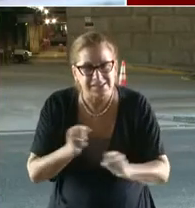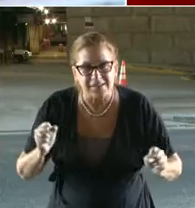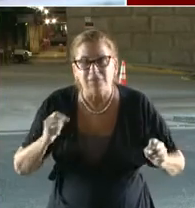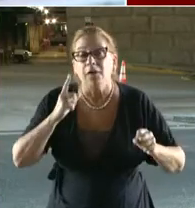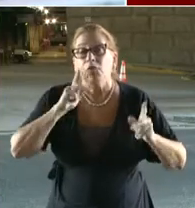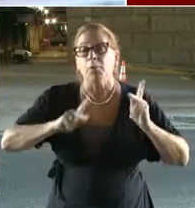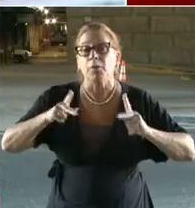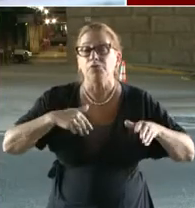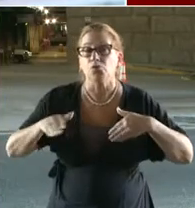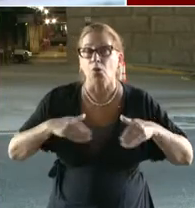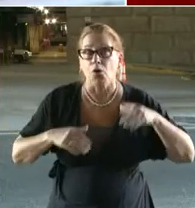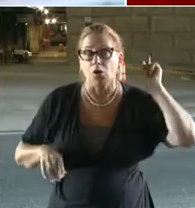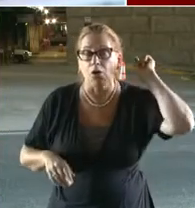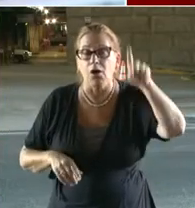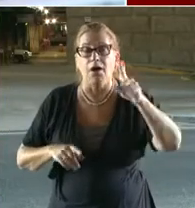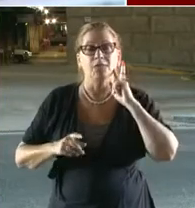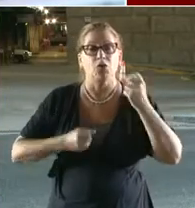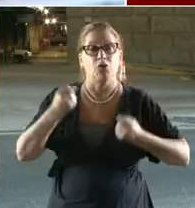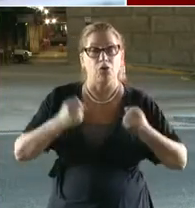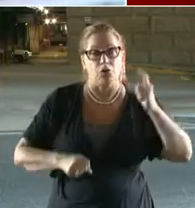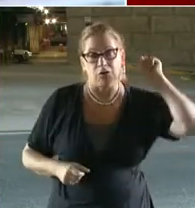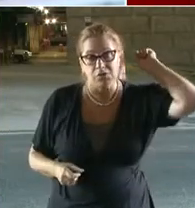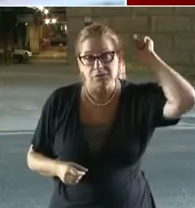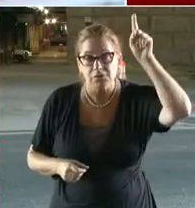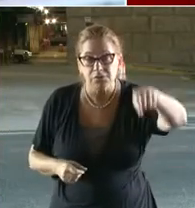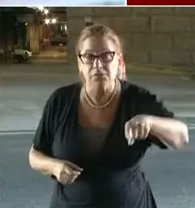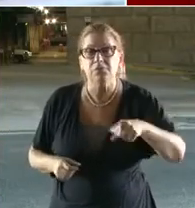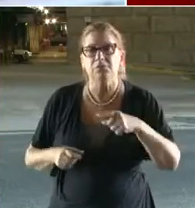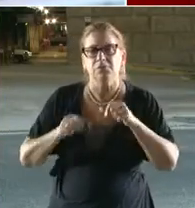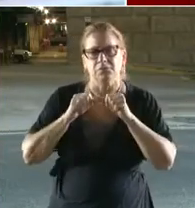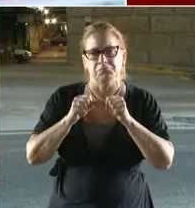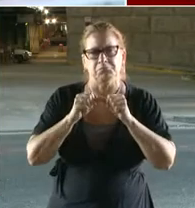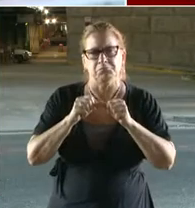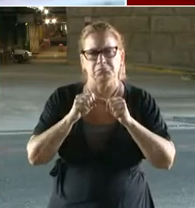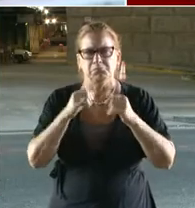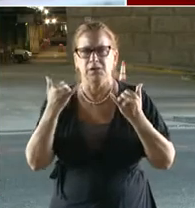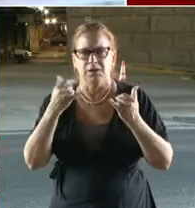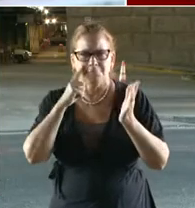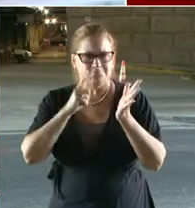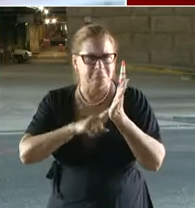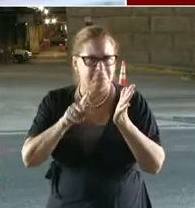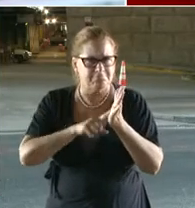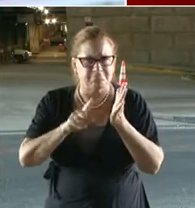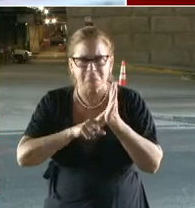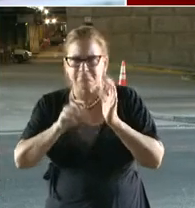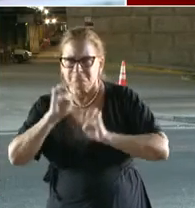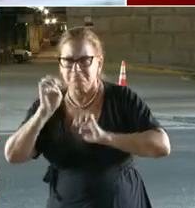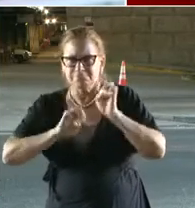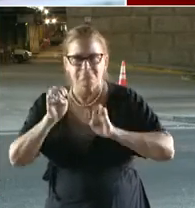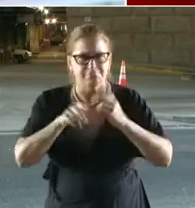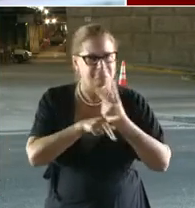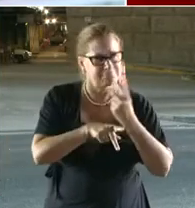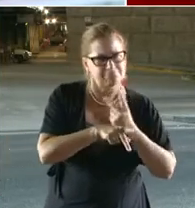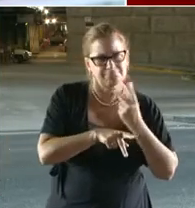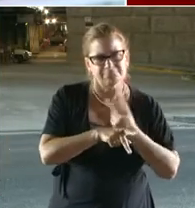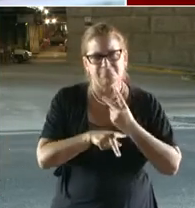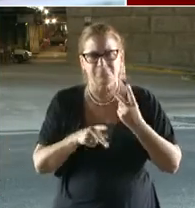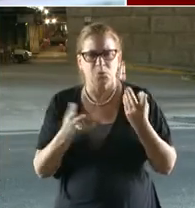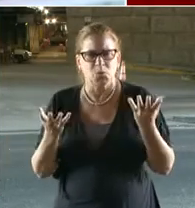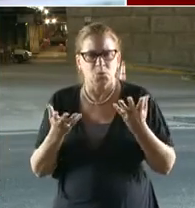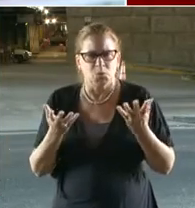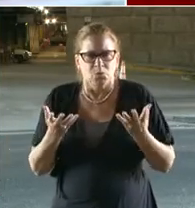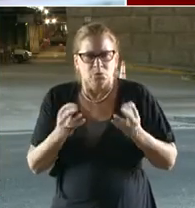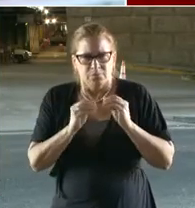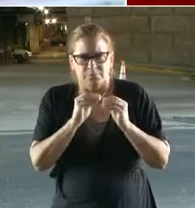The professionals who inspect our bridges evaluate a number of factors that determine the bridge's rating. During this process,